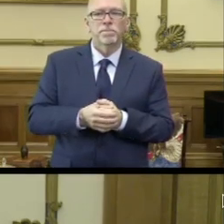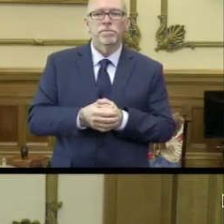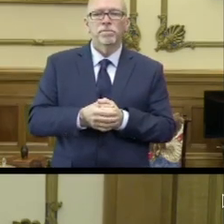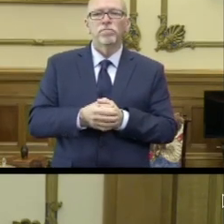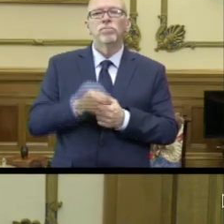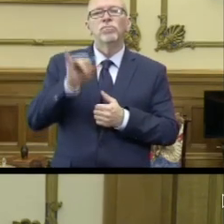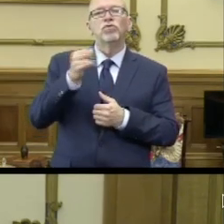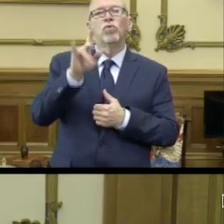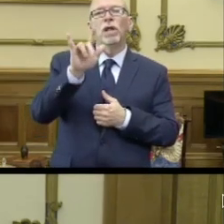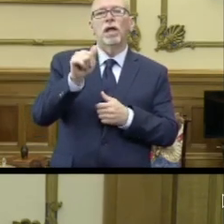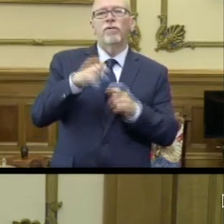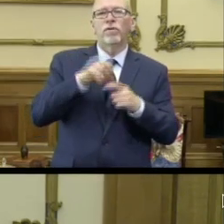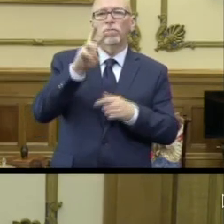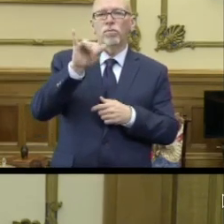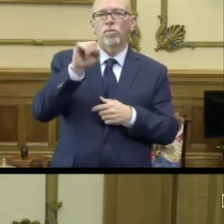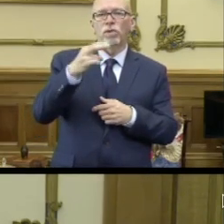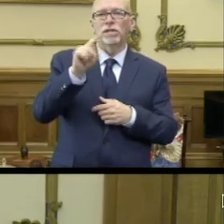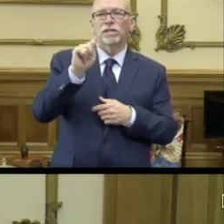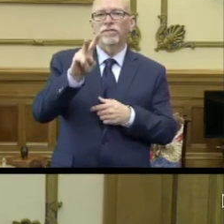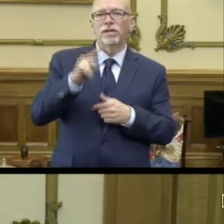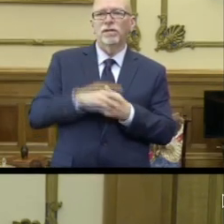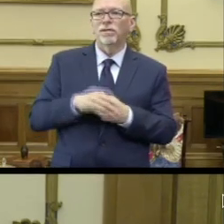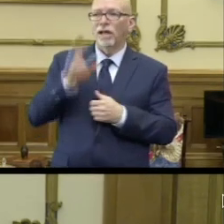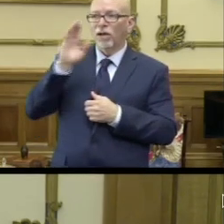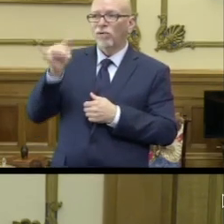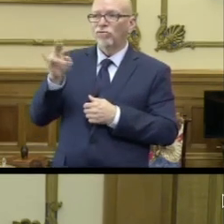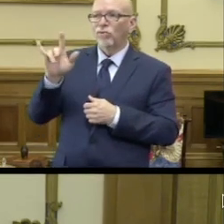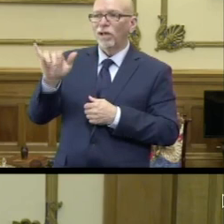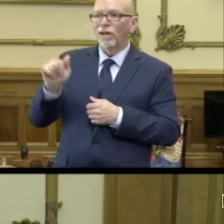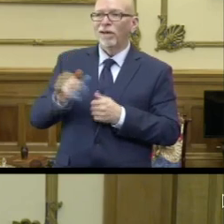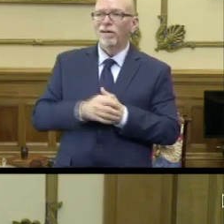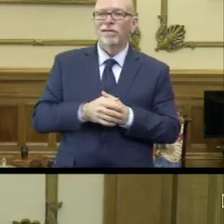Julia, Wish TV. Hello, Julia.